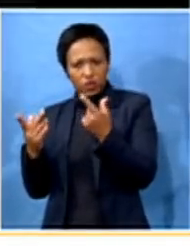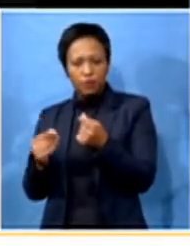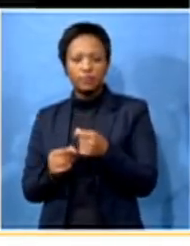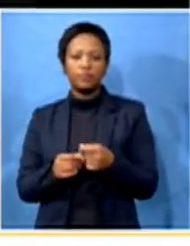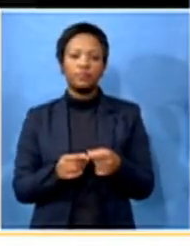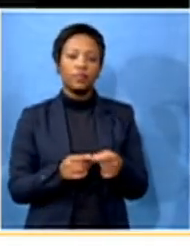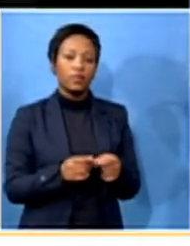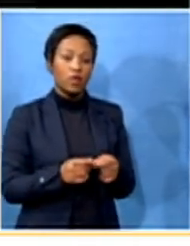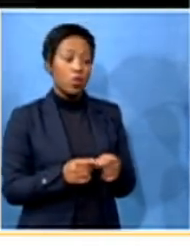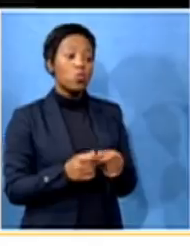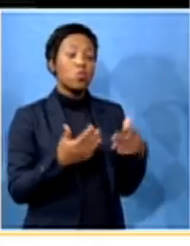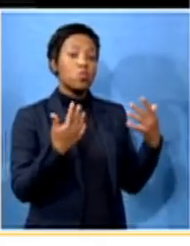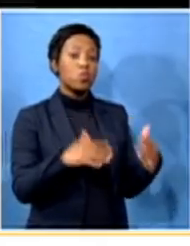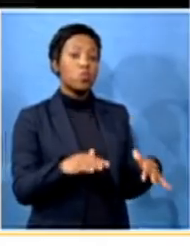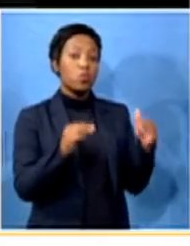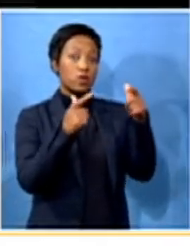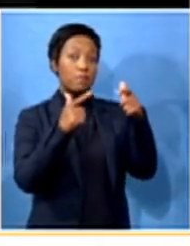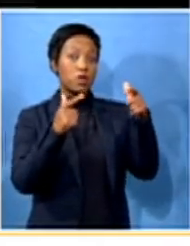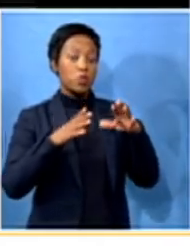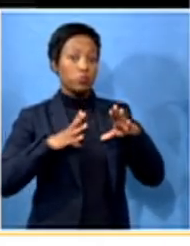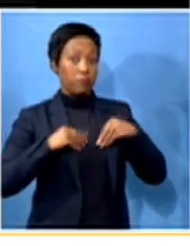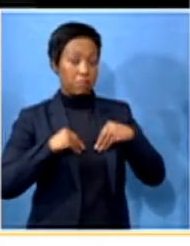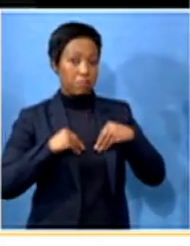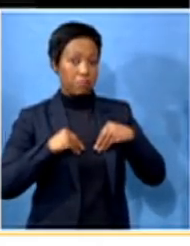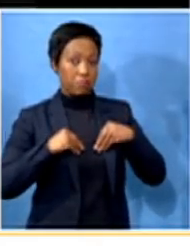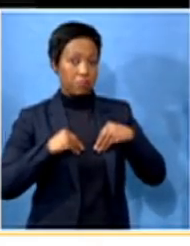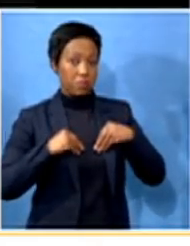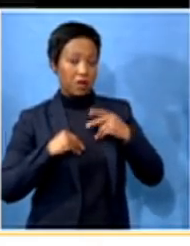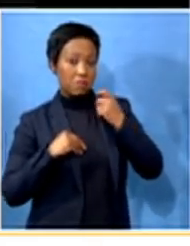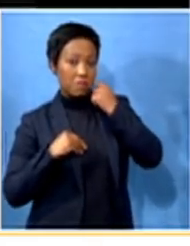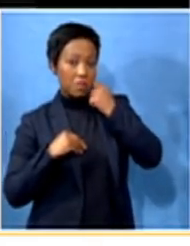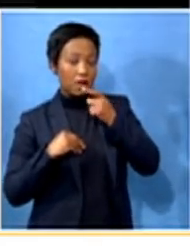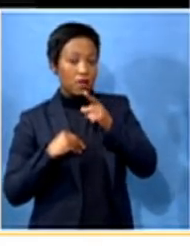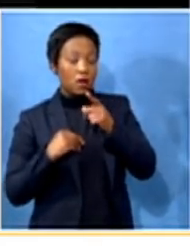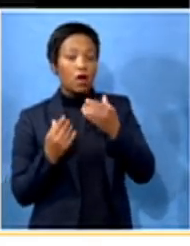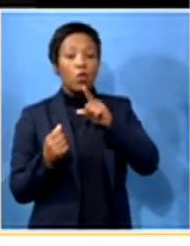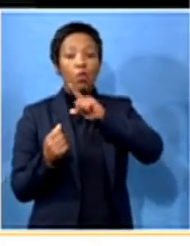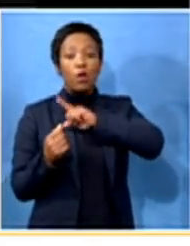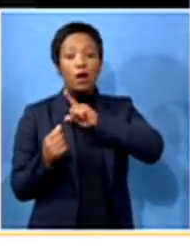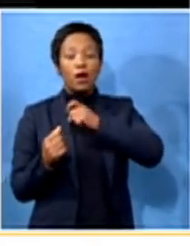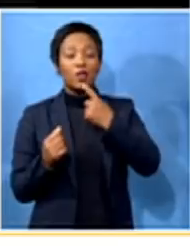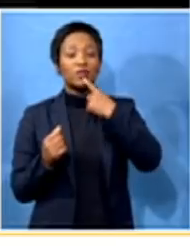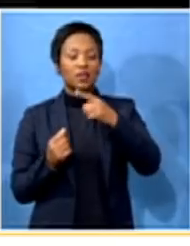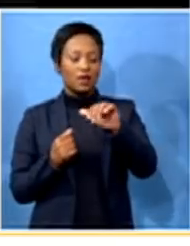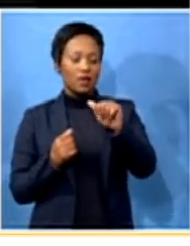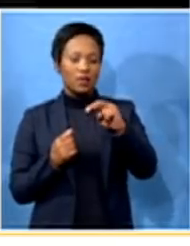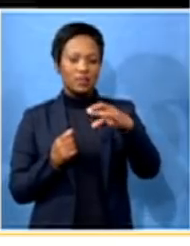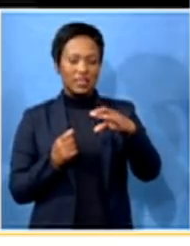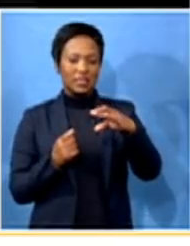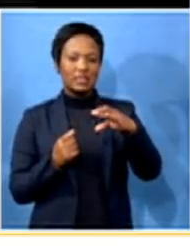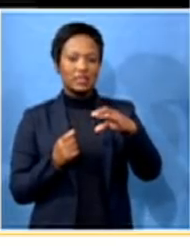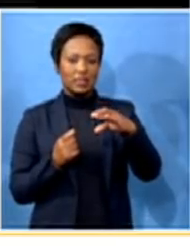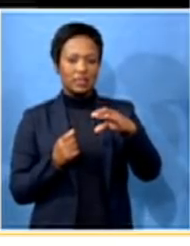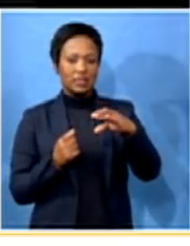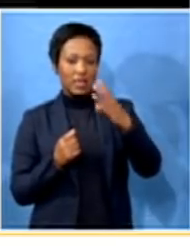quite a huge admission that you make there, Mr. Ntombela, because you are saying to us that the ANC in Etteguini cannot